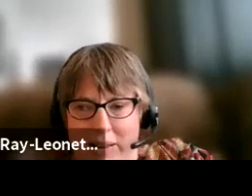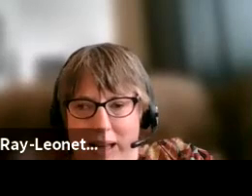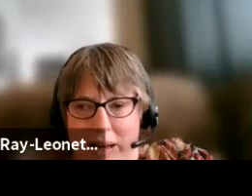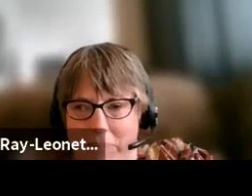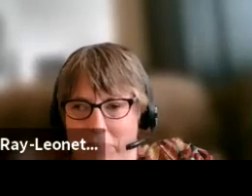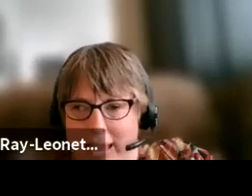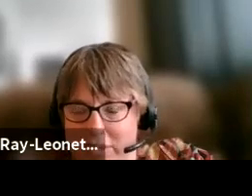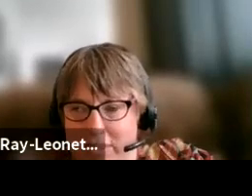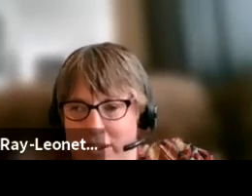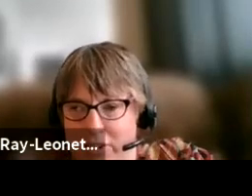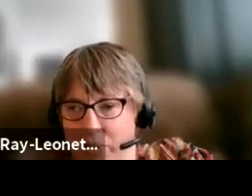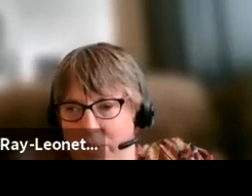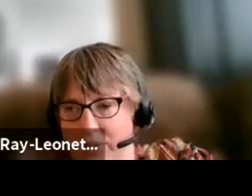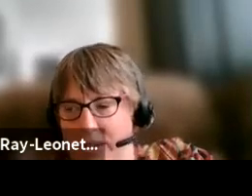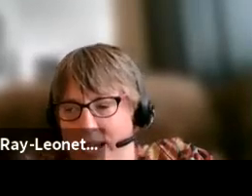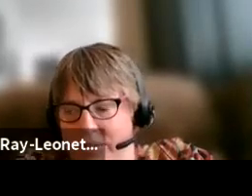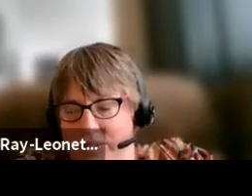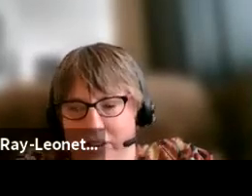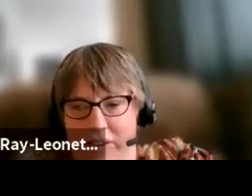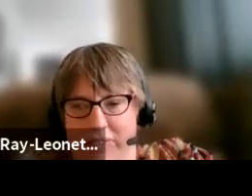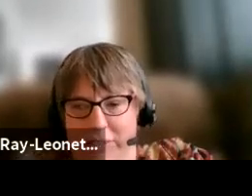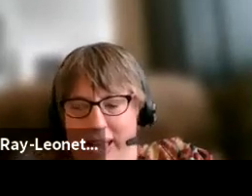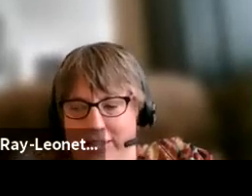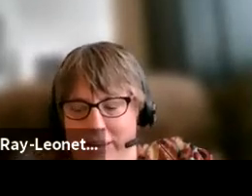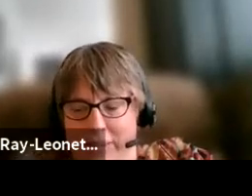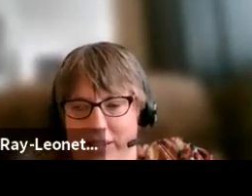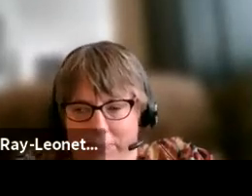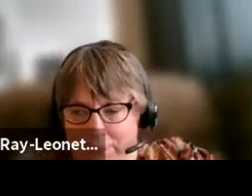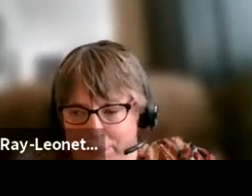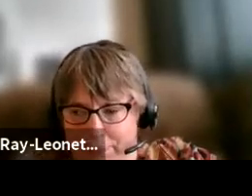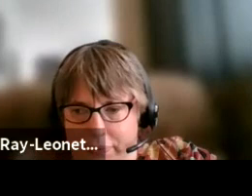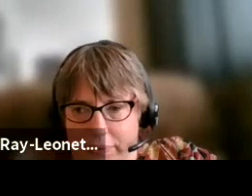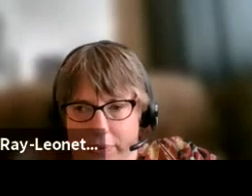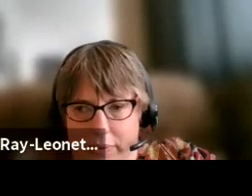lot placed on their shoulders as a result of this pandemic.